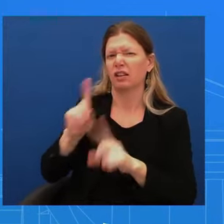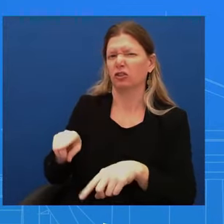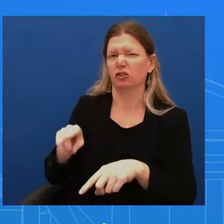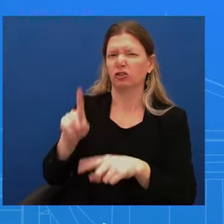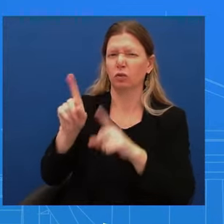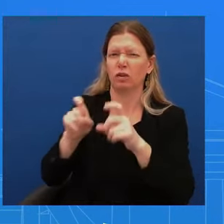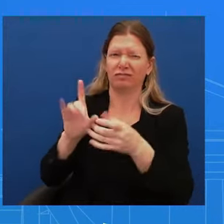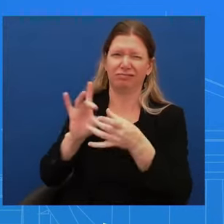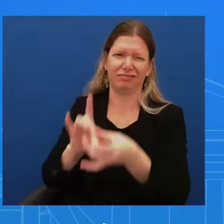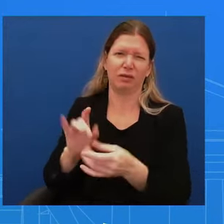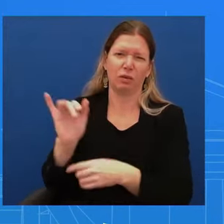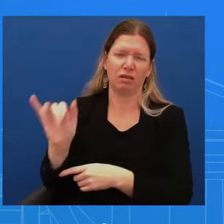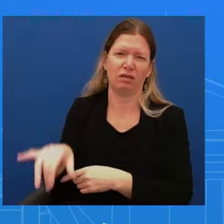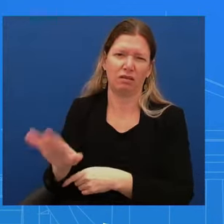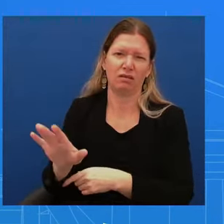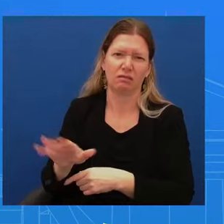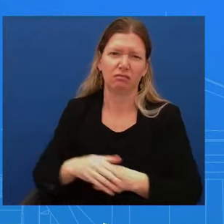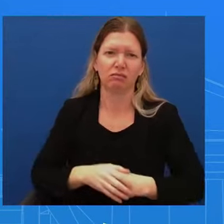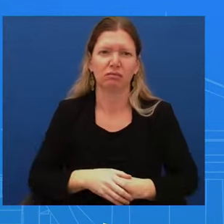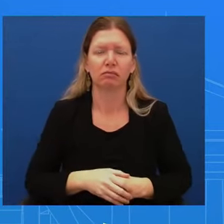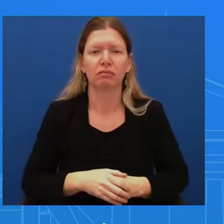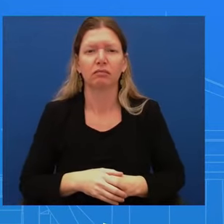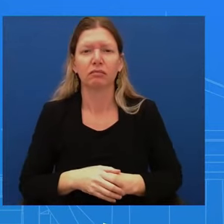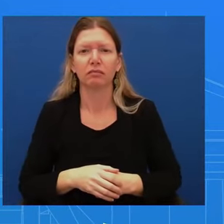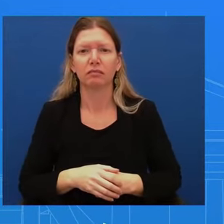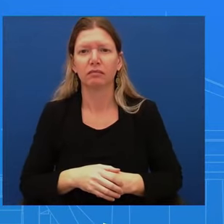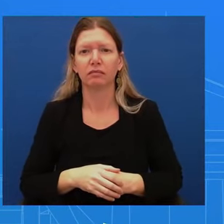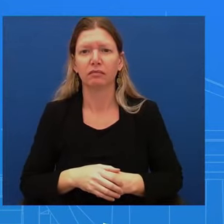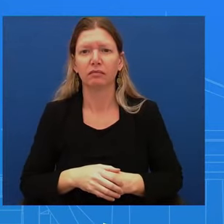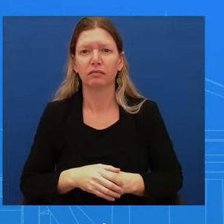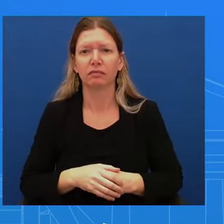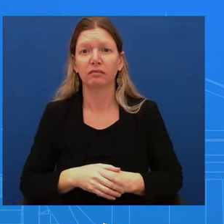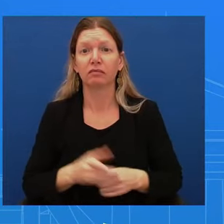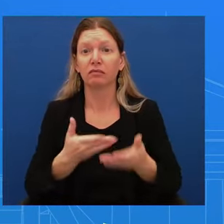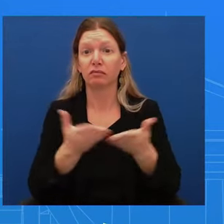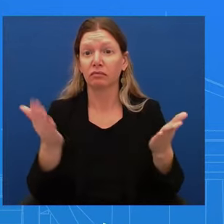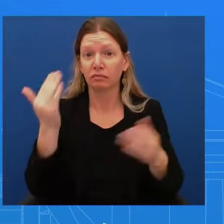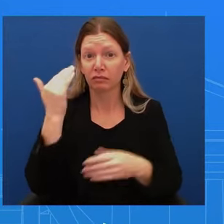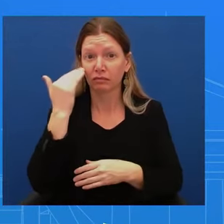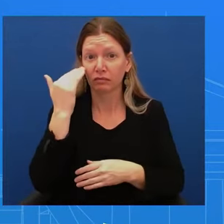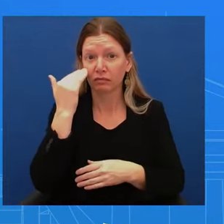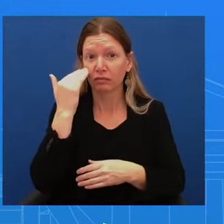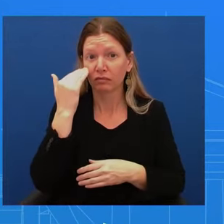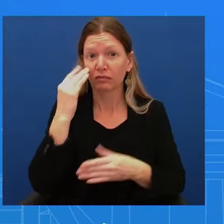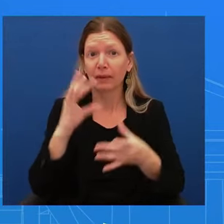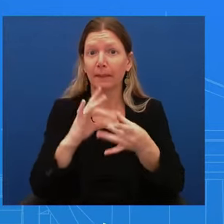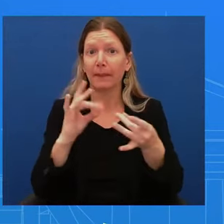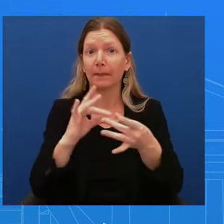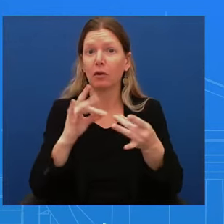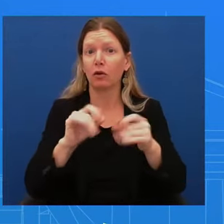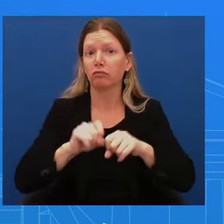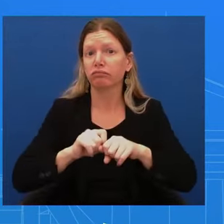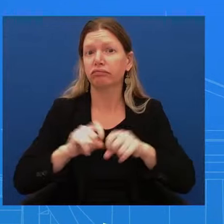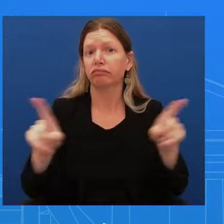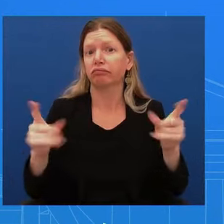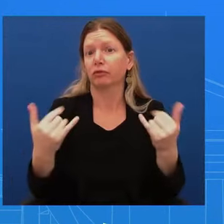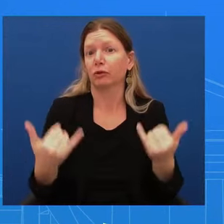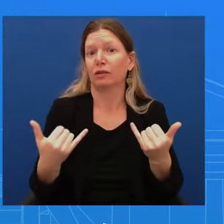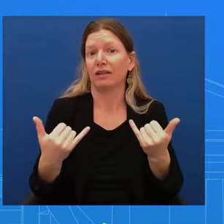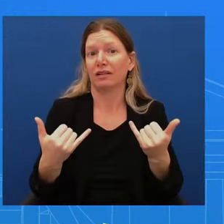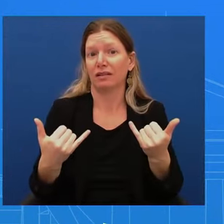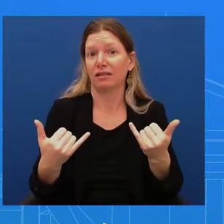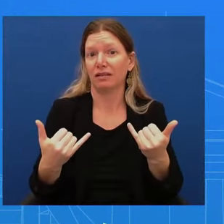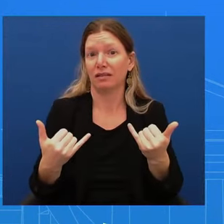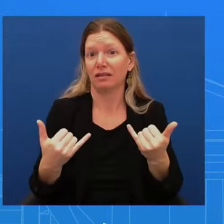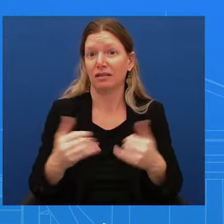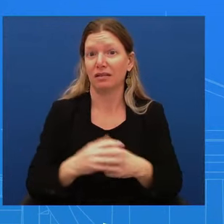all know, there was a memo that was released today from the chief of staff. And the memo was sent to the